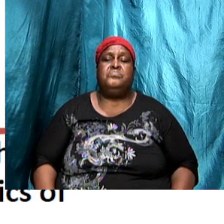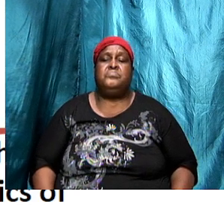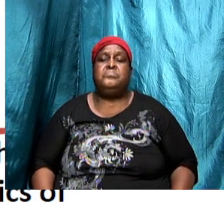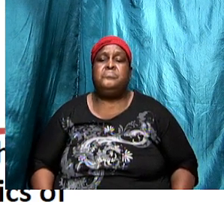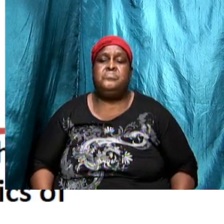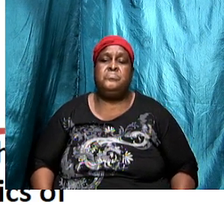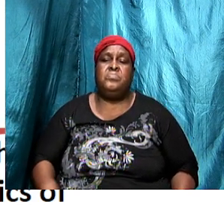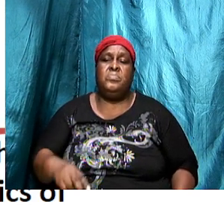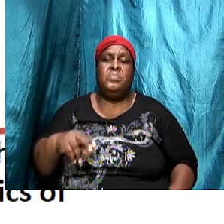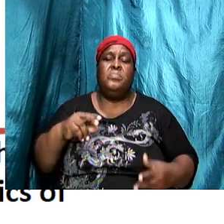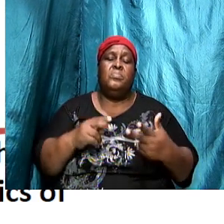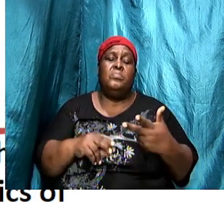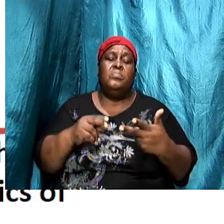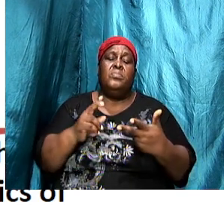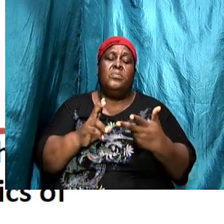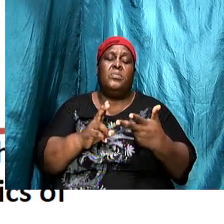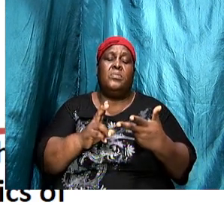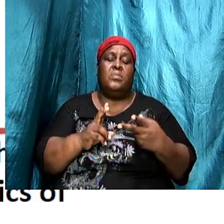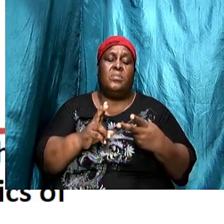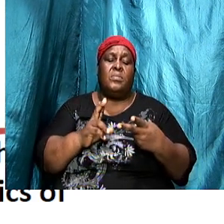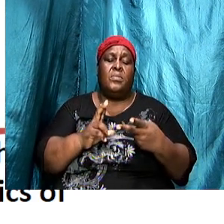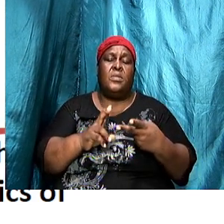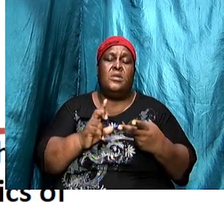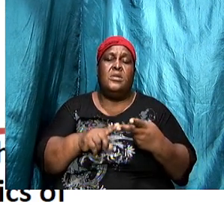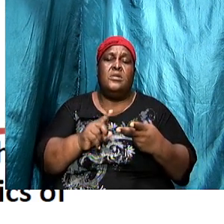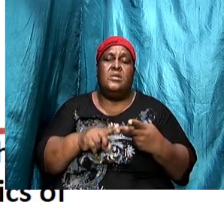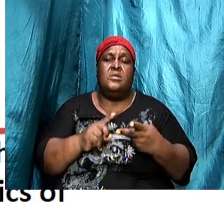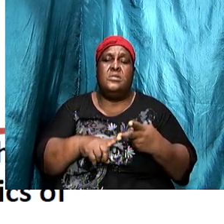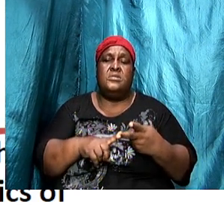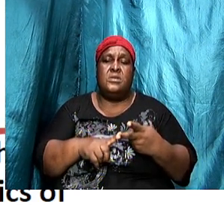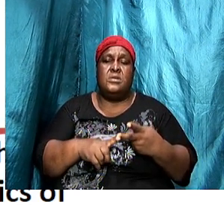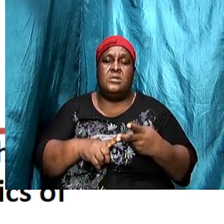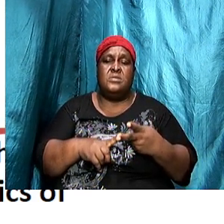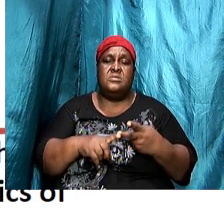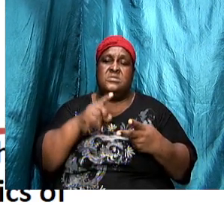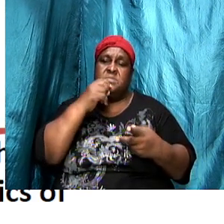point here I made I alluded to it somewhat just now